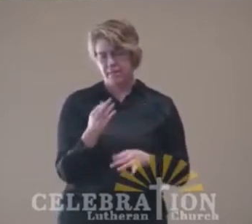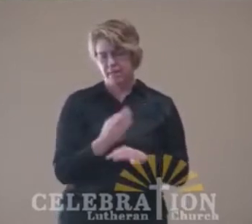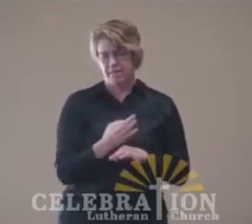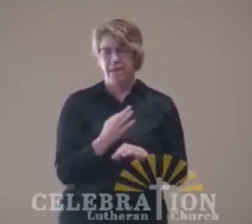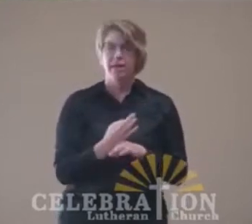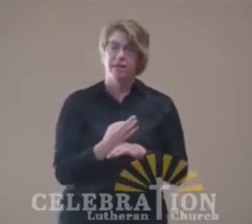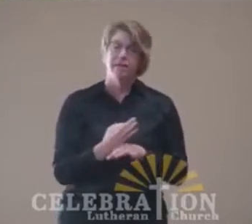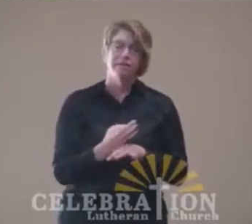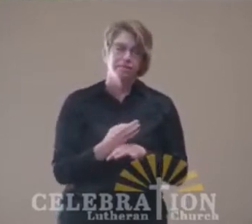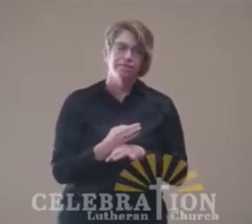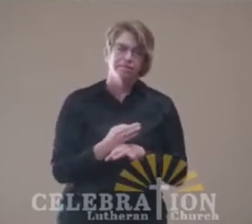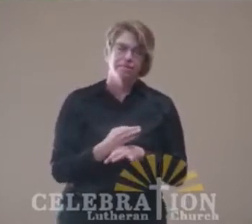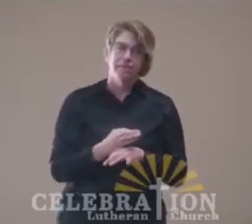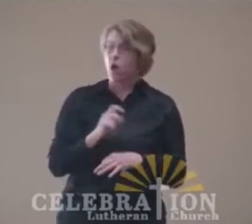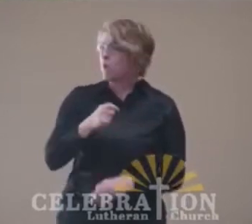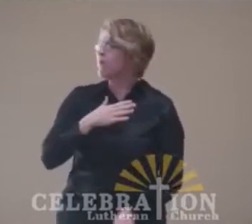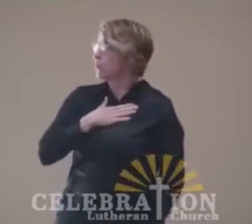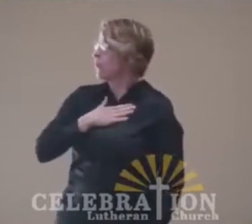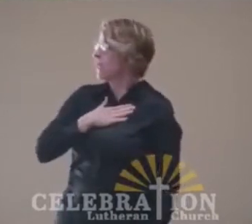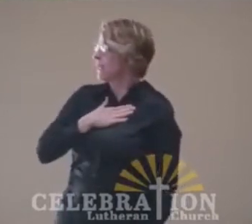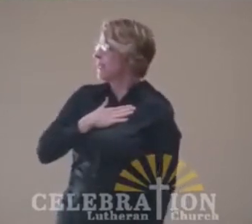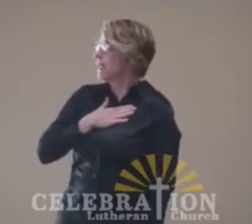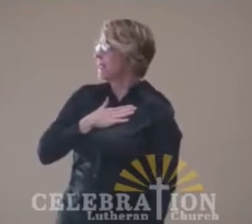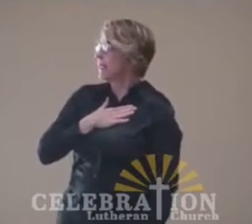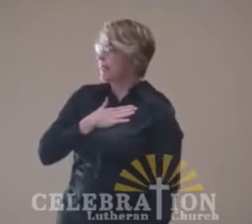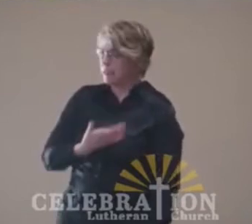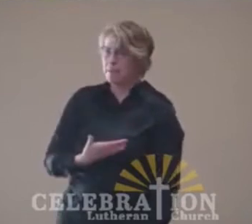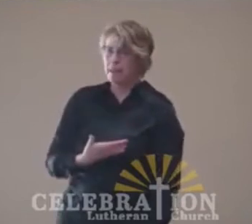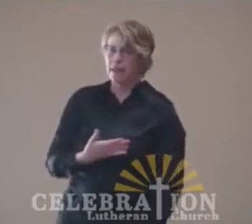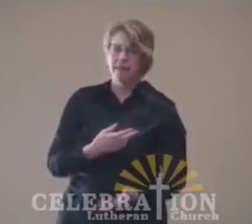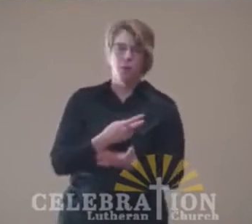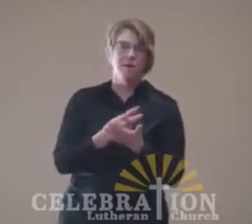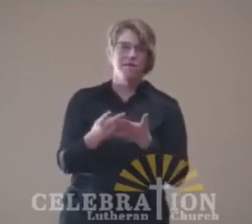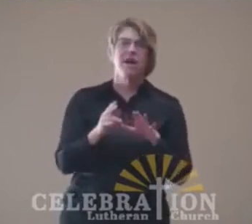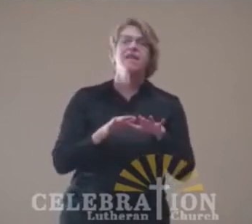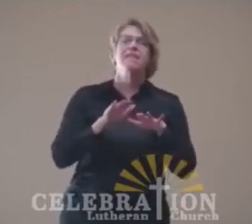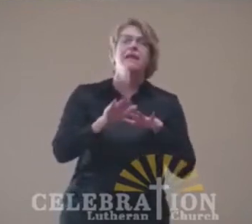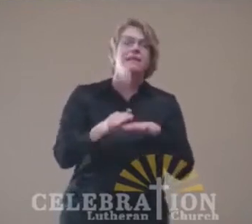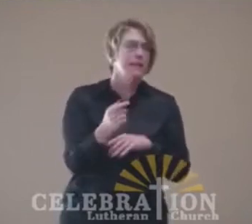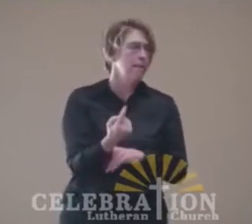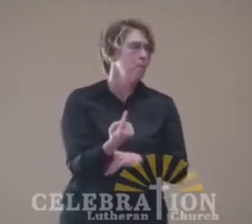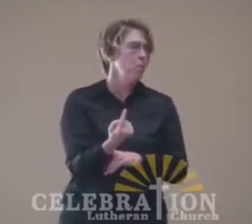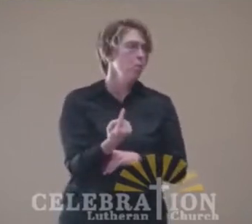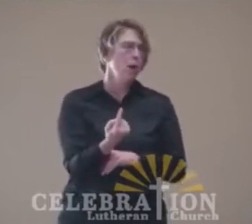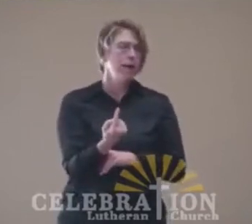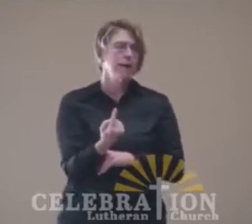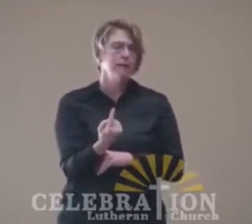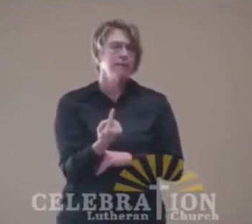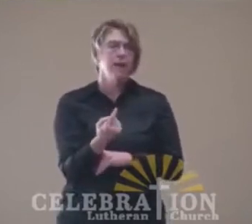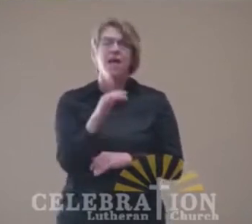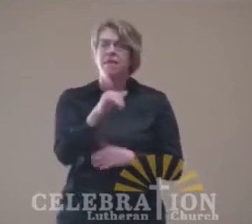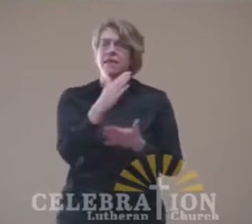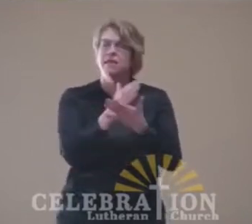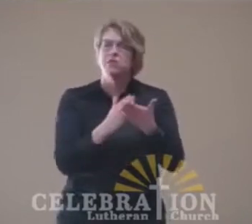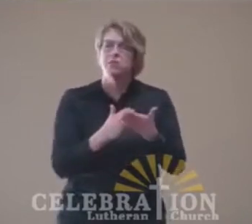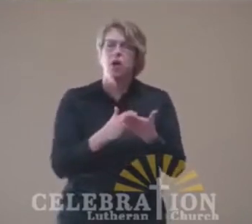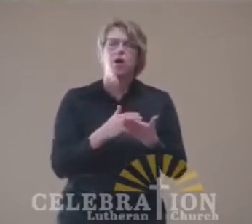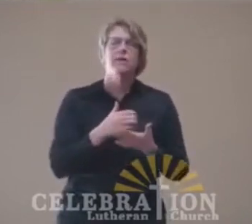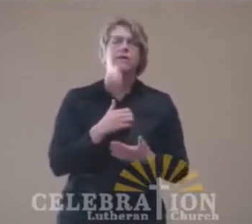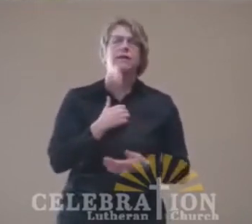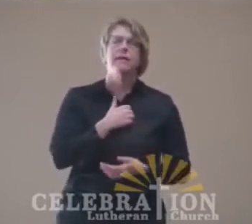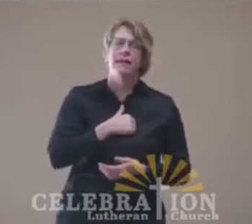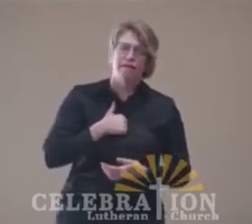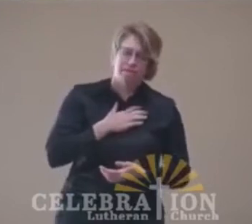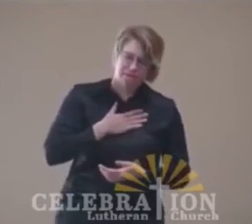Indeed, admitting we have failed is step one. It's step one in our practice of confession and forgiveness.